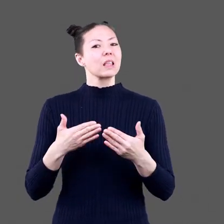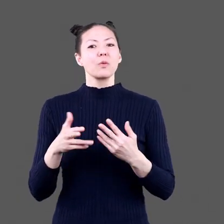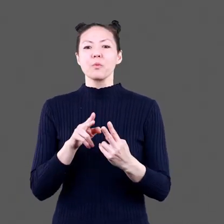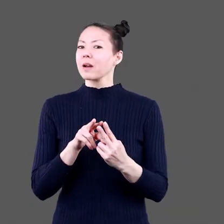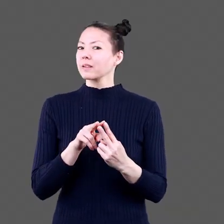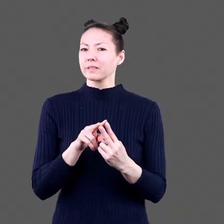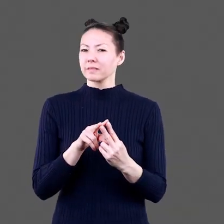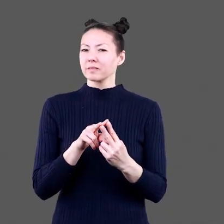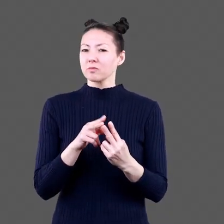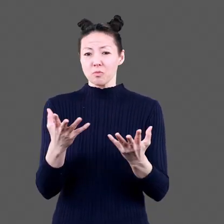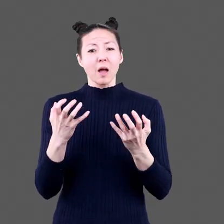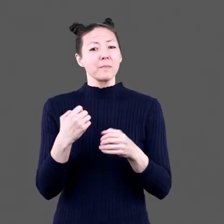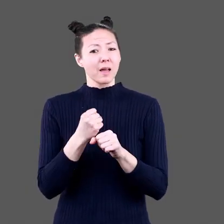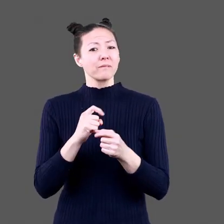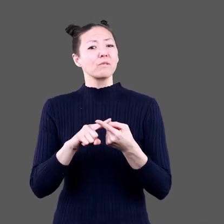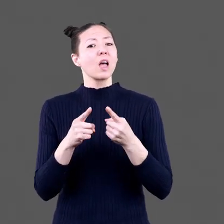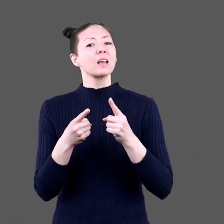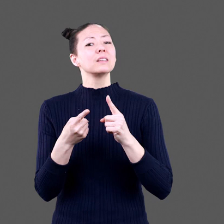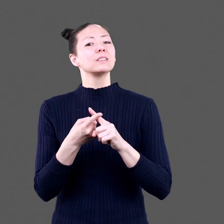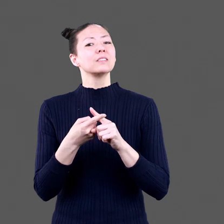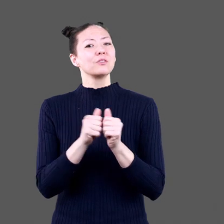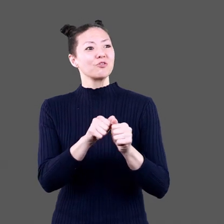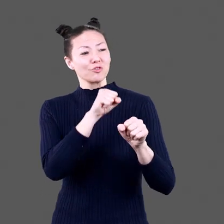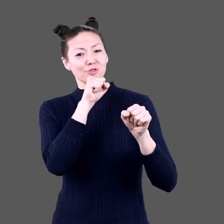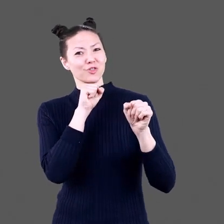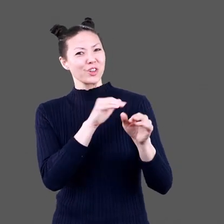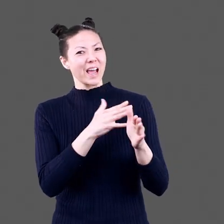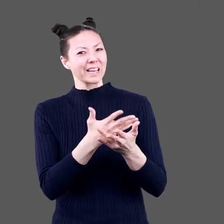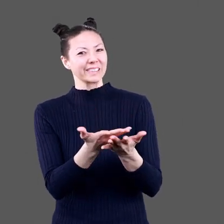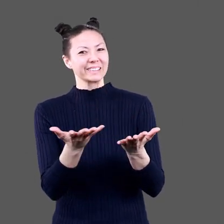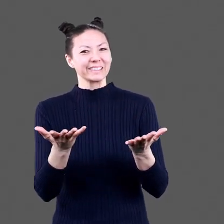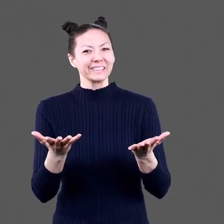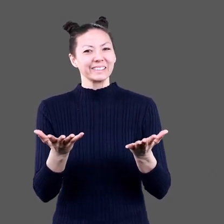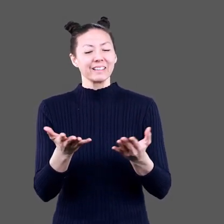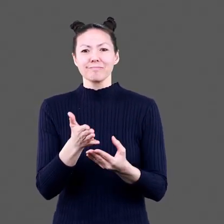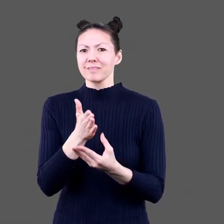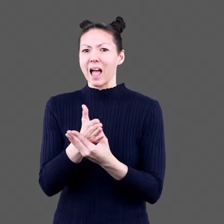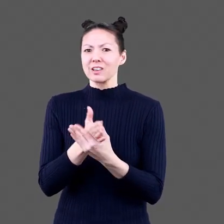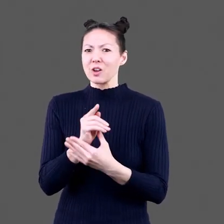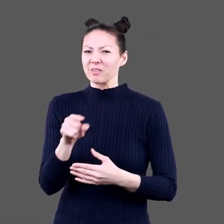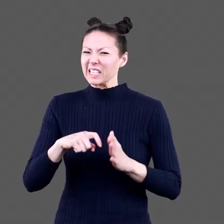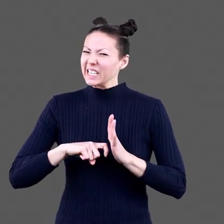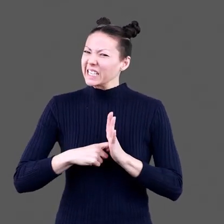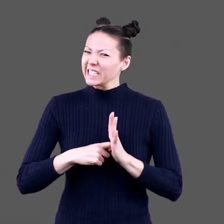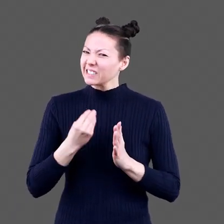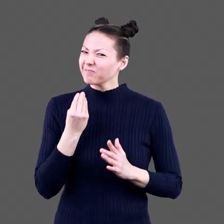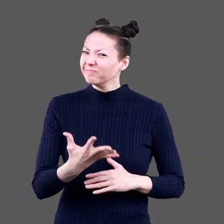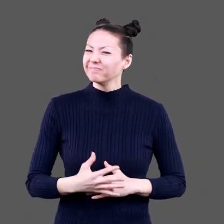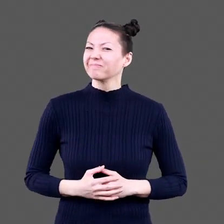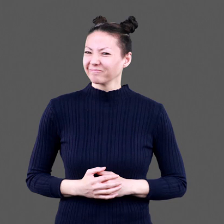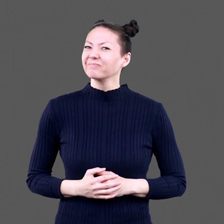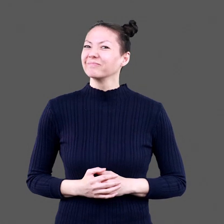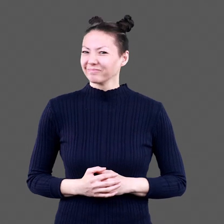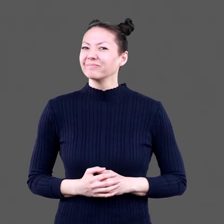Either way, if you want to make friends with dragons Tacos are